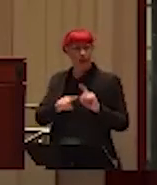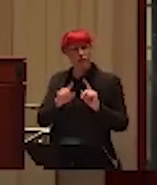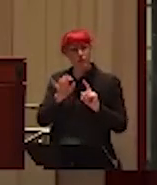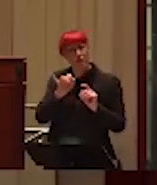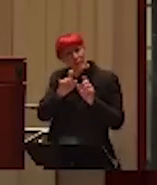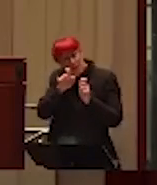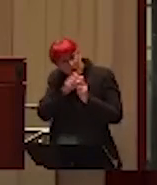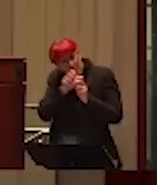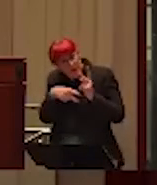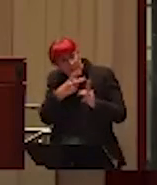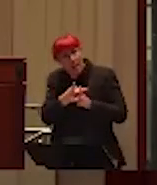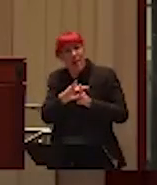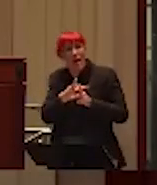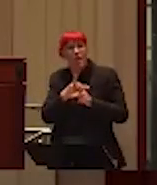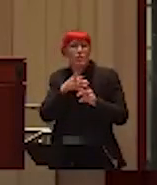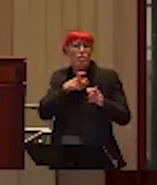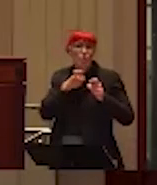control and abusive behavior.